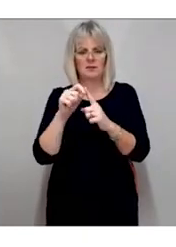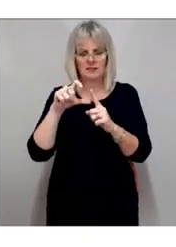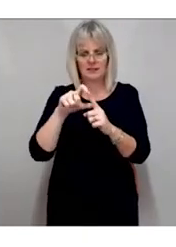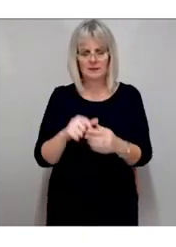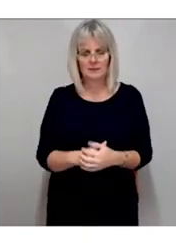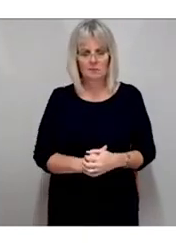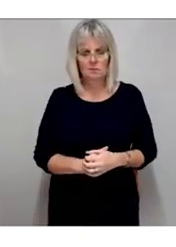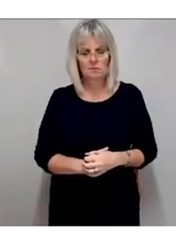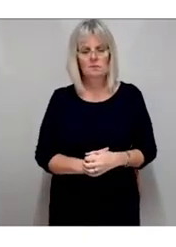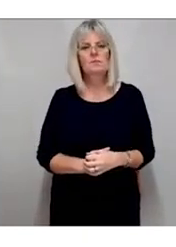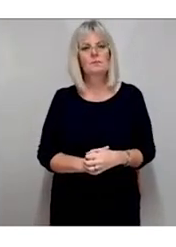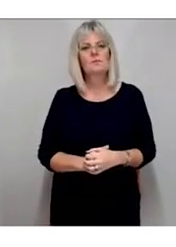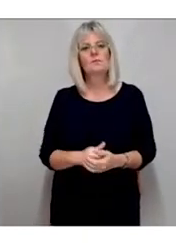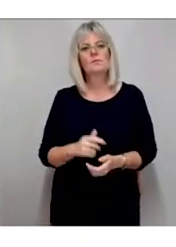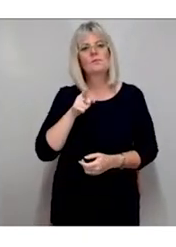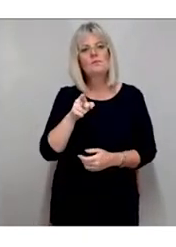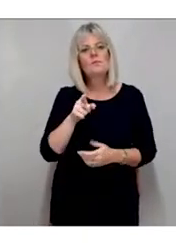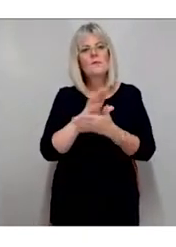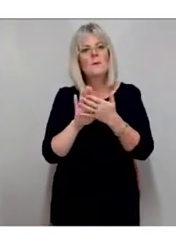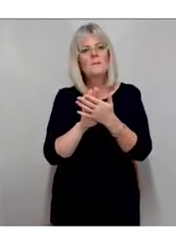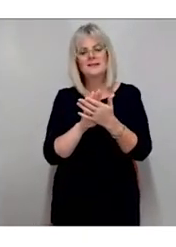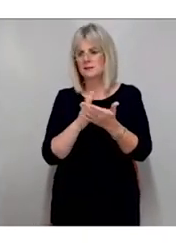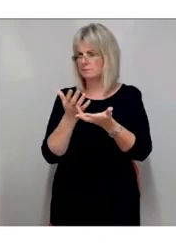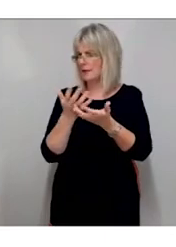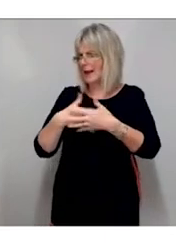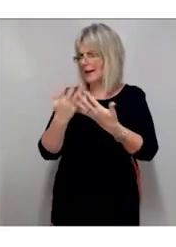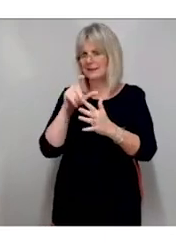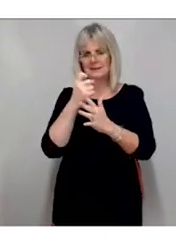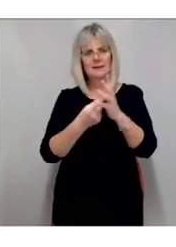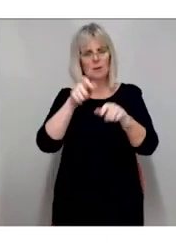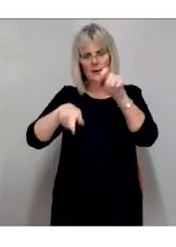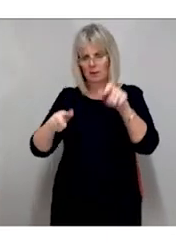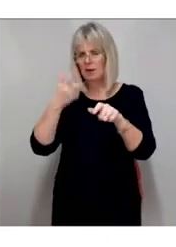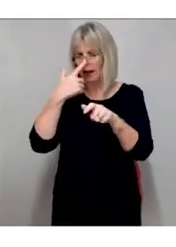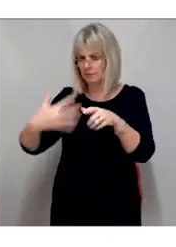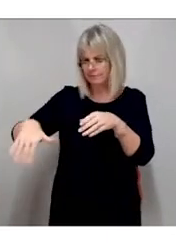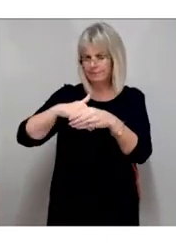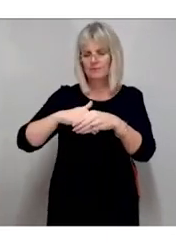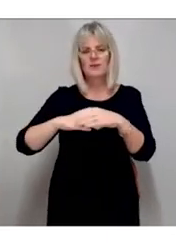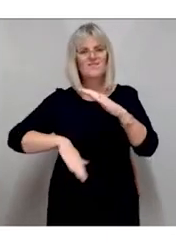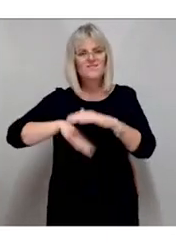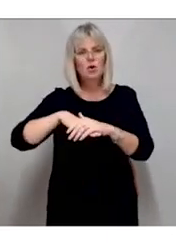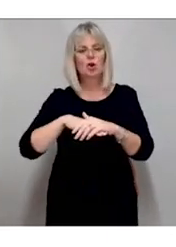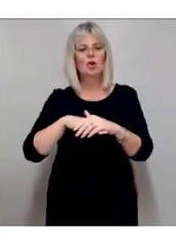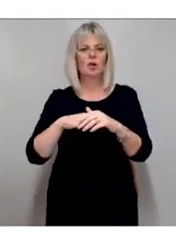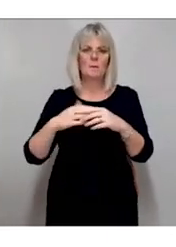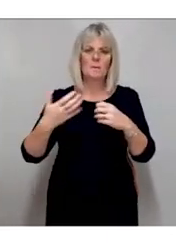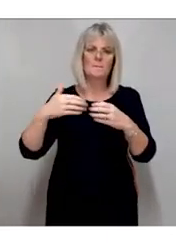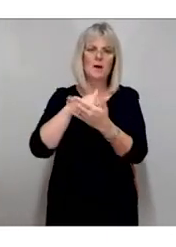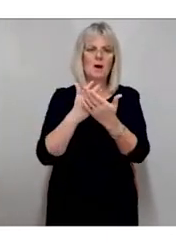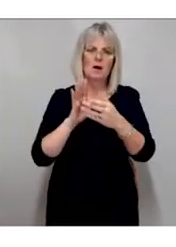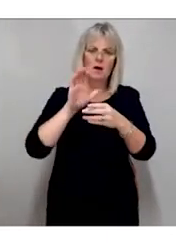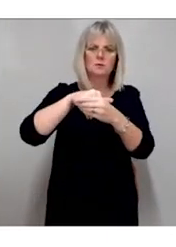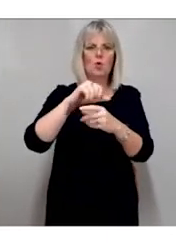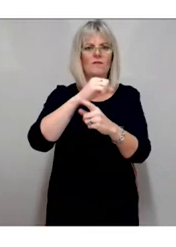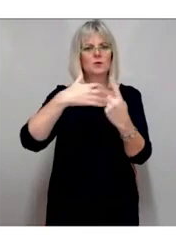disabilities as full and equal members of society. The Convention is intended to promote,